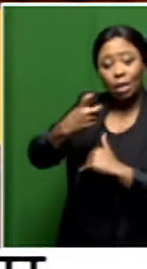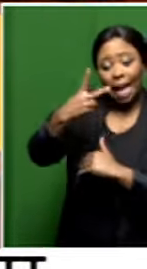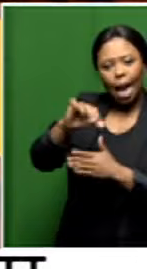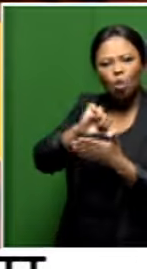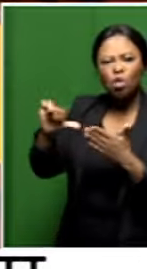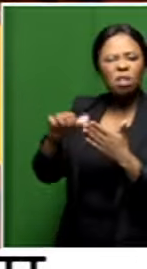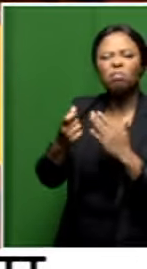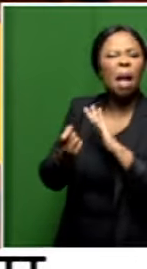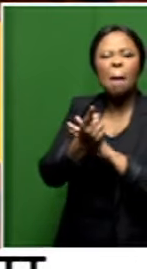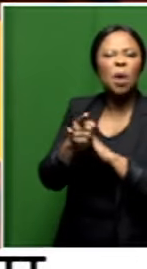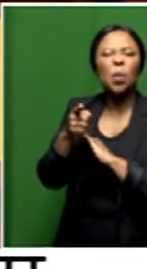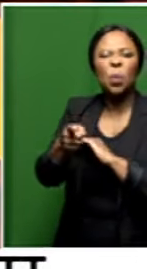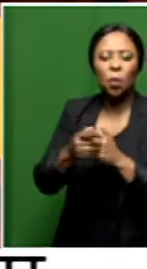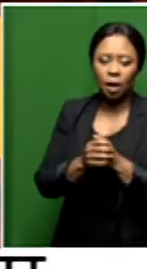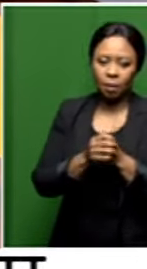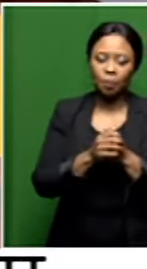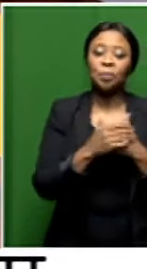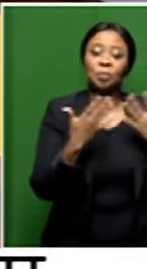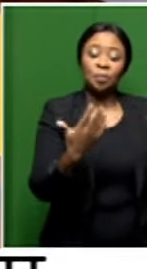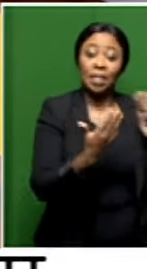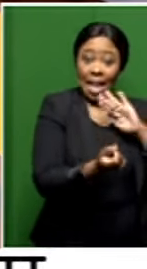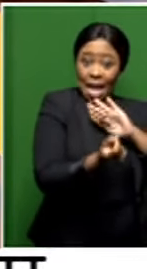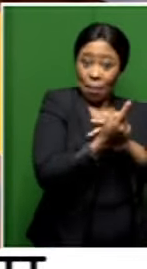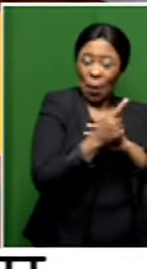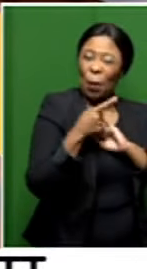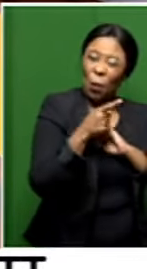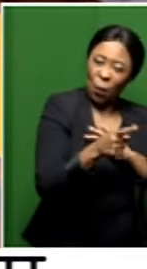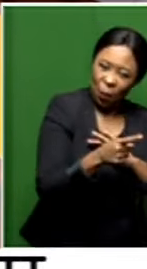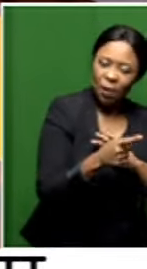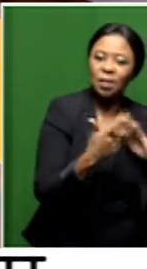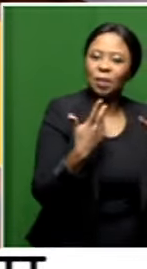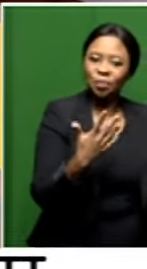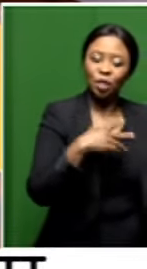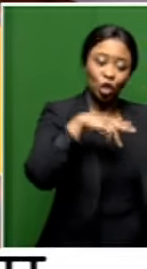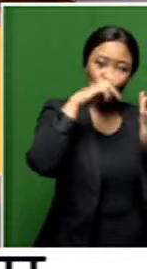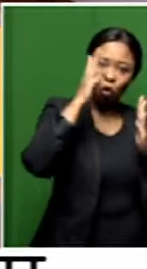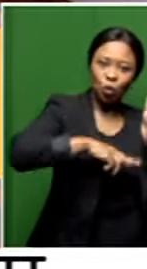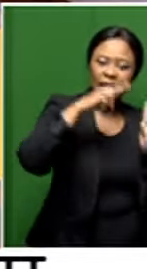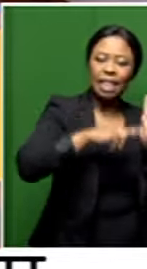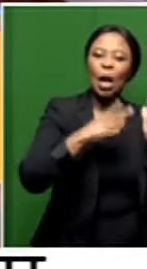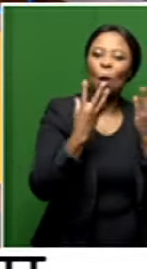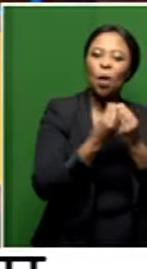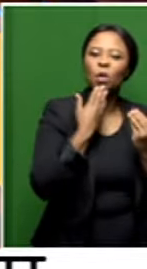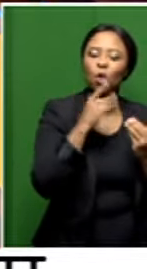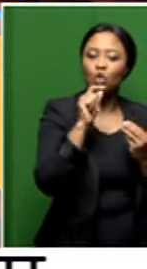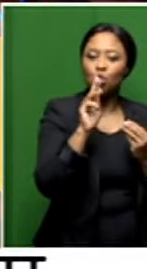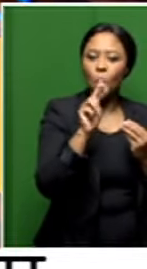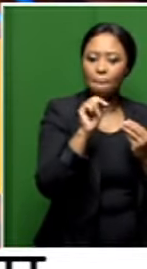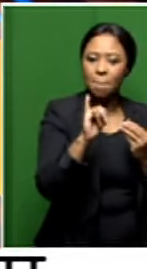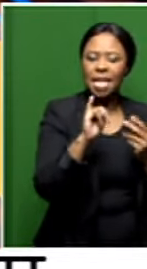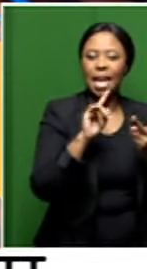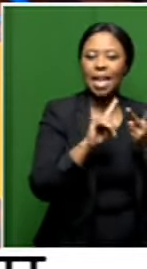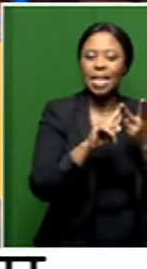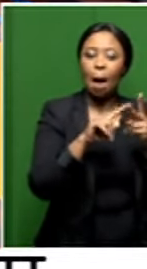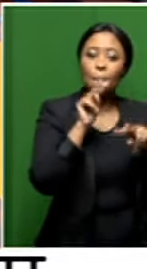been happening? What's been happening? We hosted a reading by Dumi Mohorosi, moderated by RT